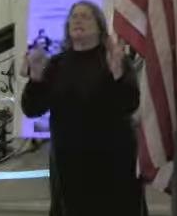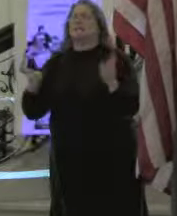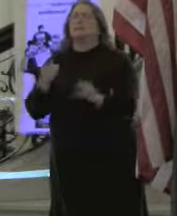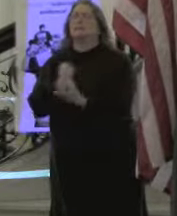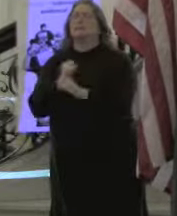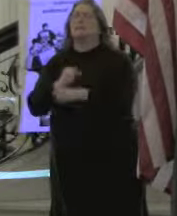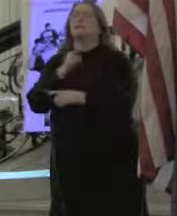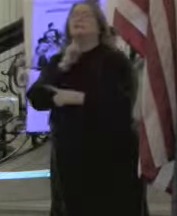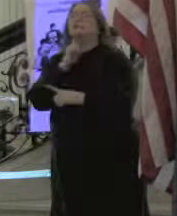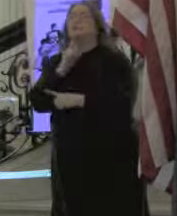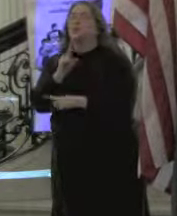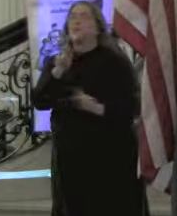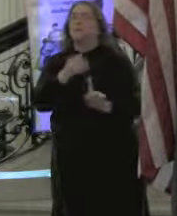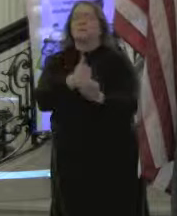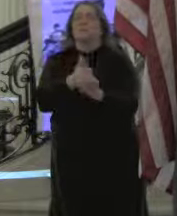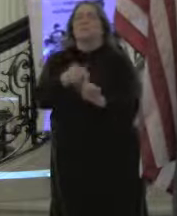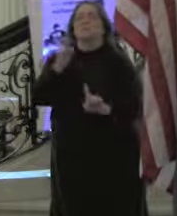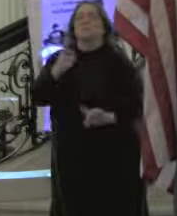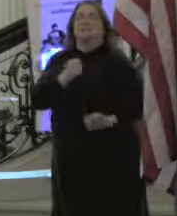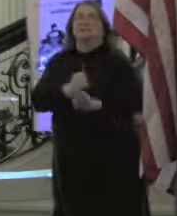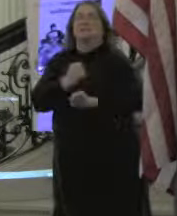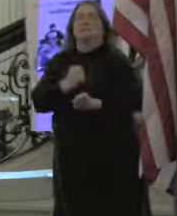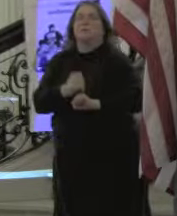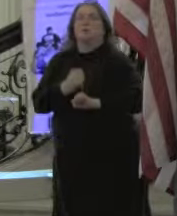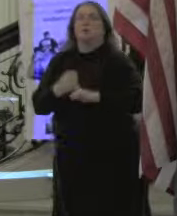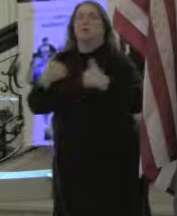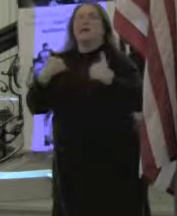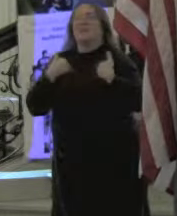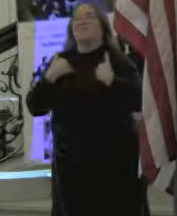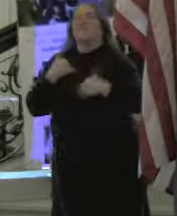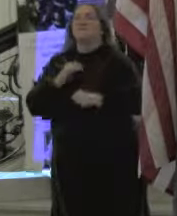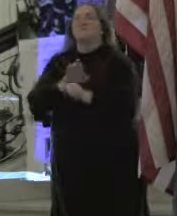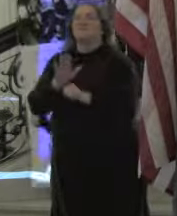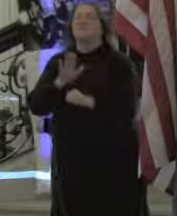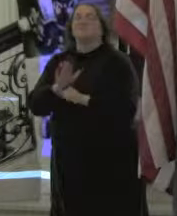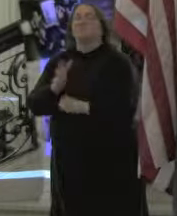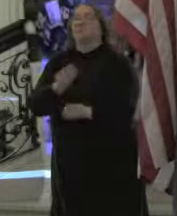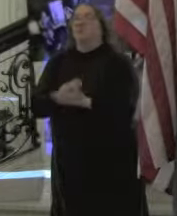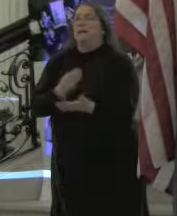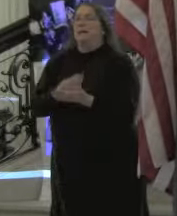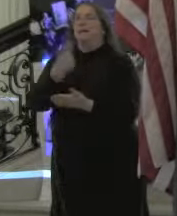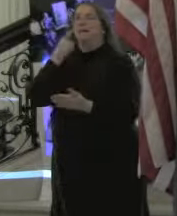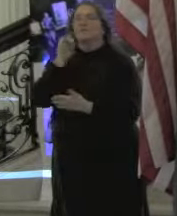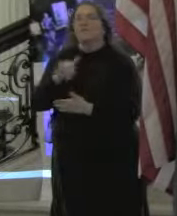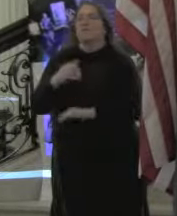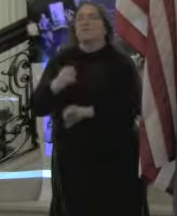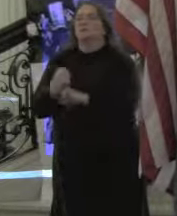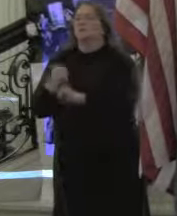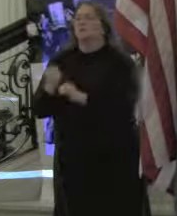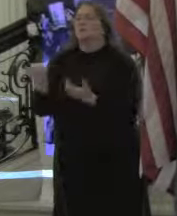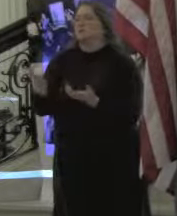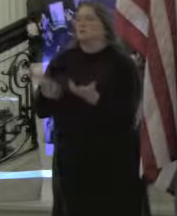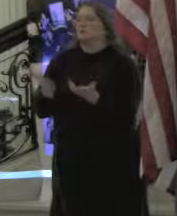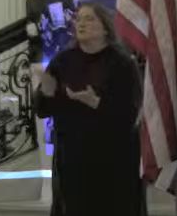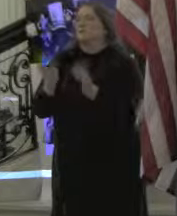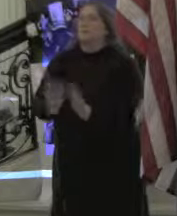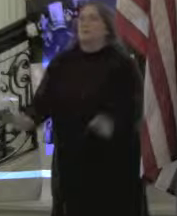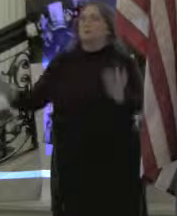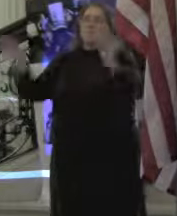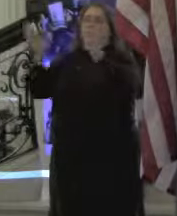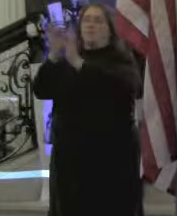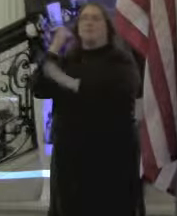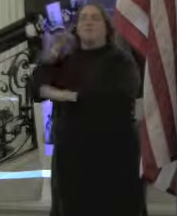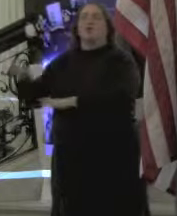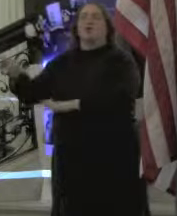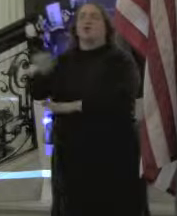people who need the support are getting the proper supports. So it's important for you to exercise your rights